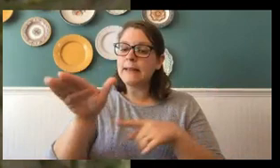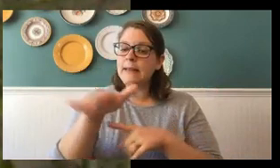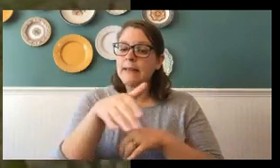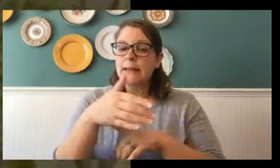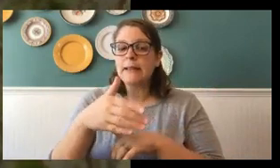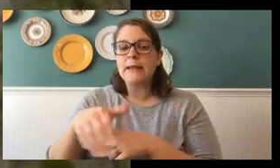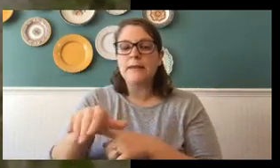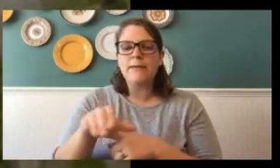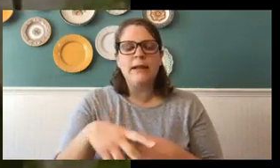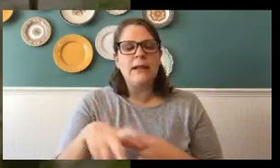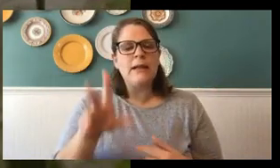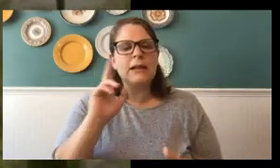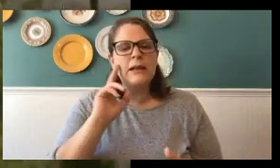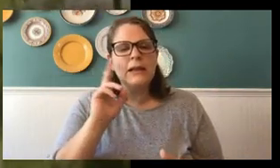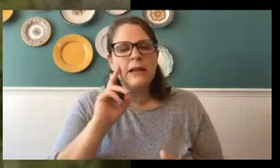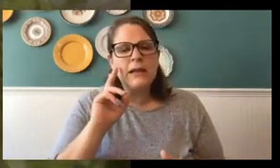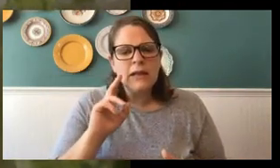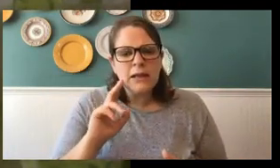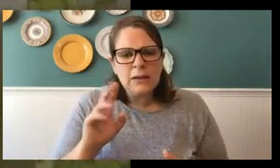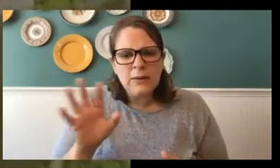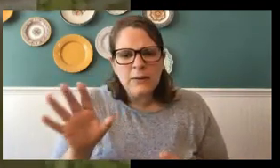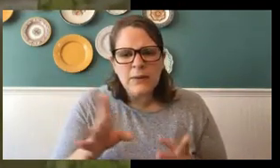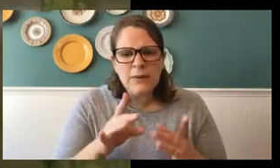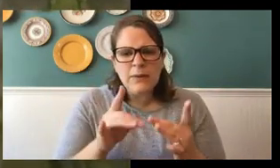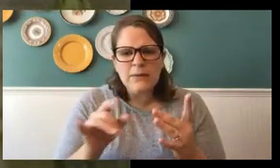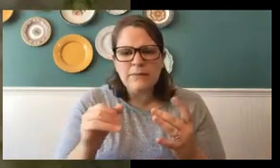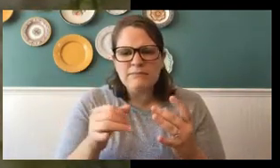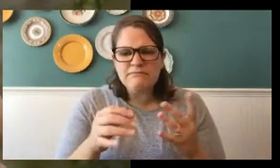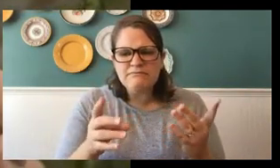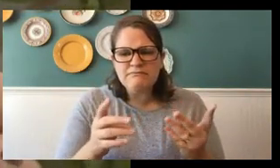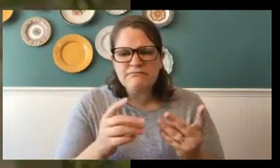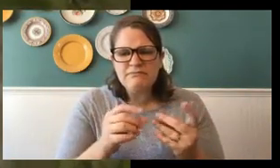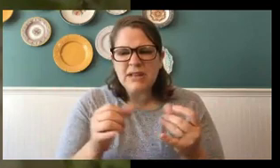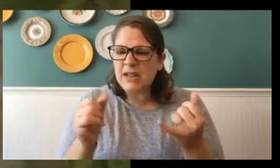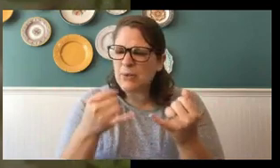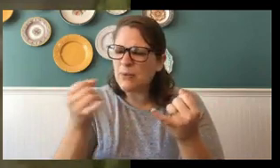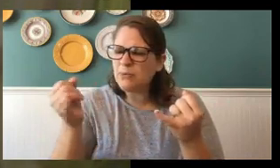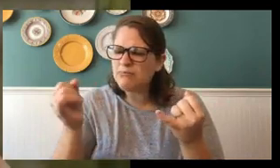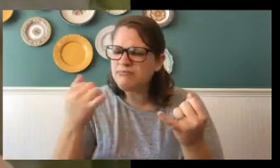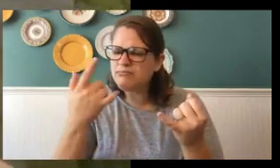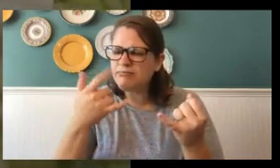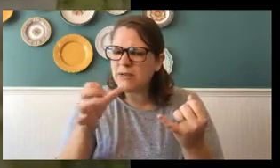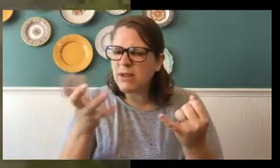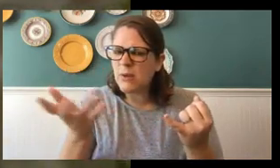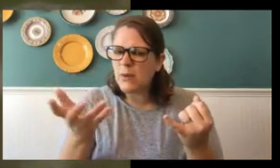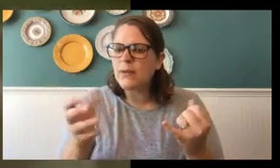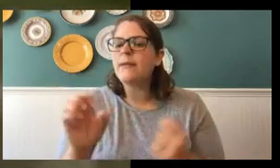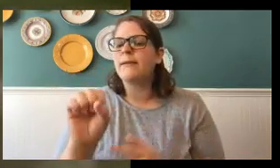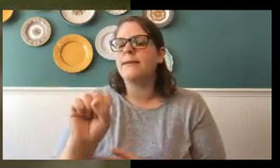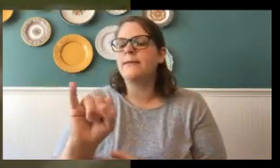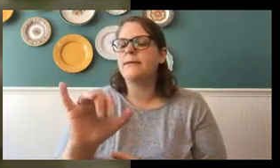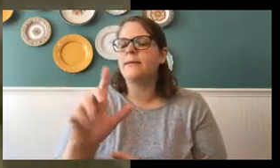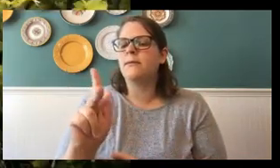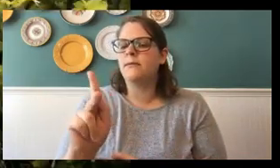think I see long pieces of thread, which is called silk.